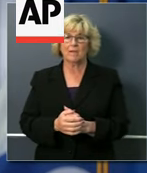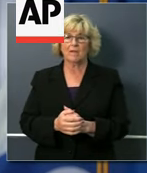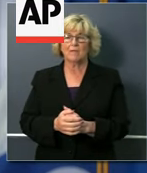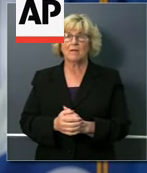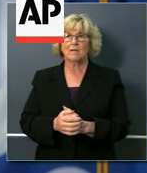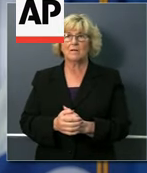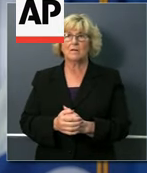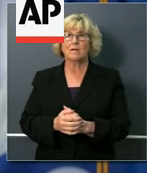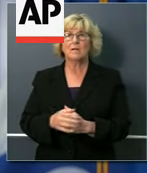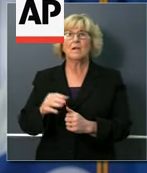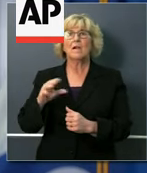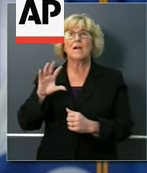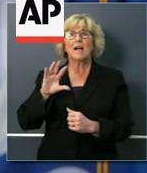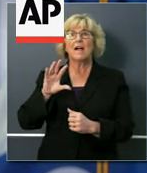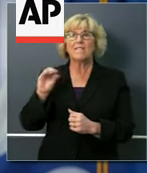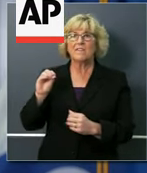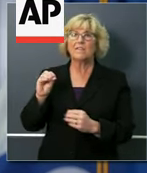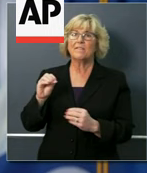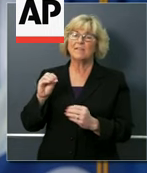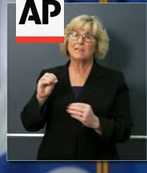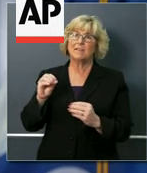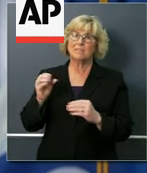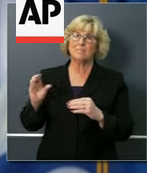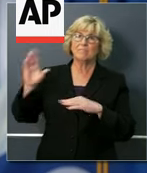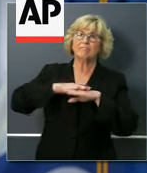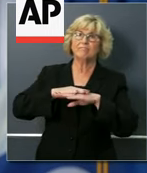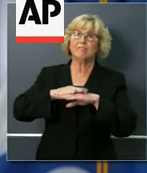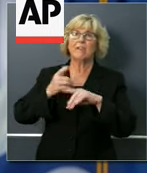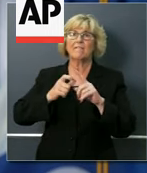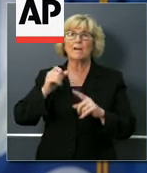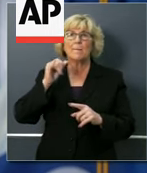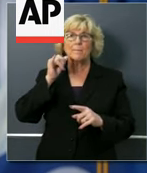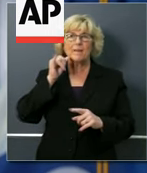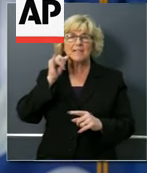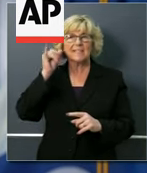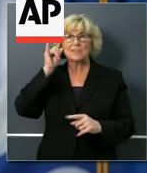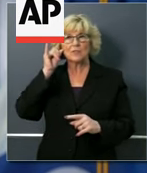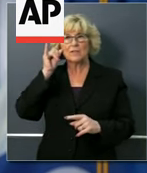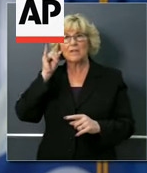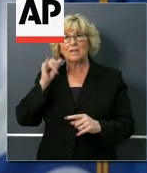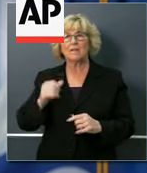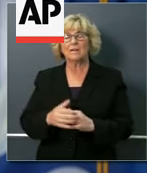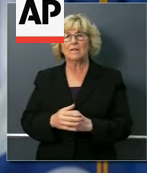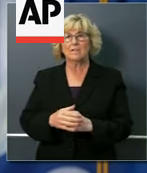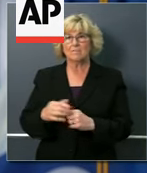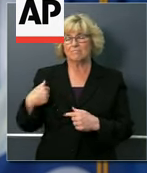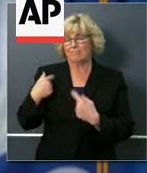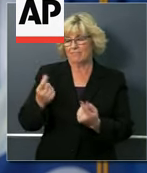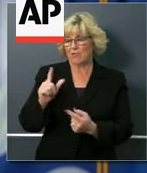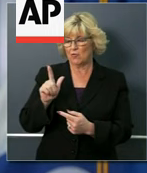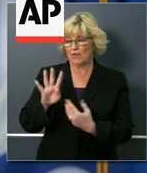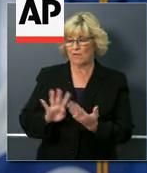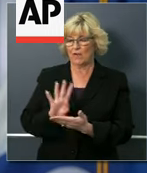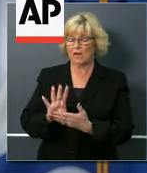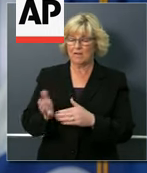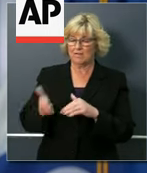other families torn asunder yesterday that lost their lives over the course of the last 24 hours to this virus.